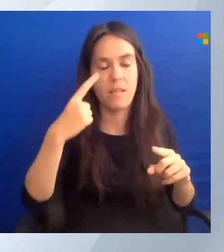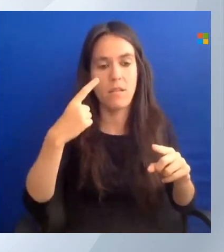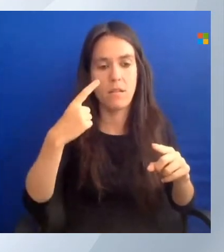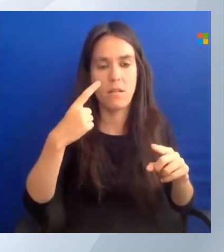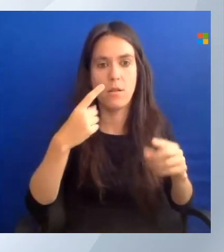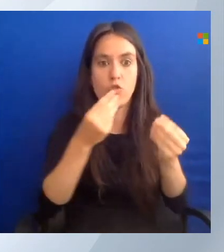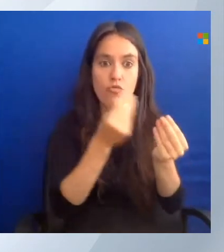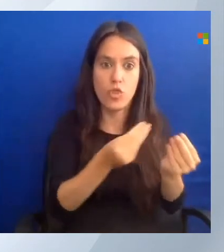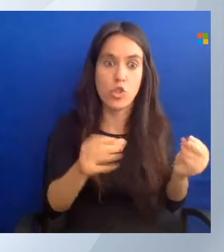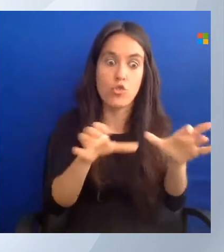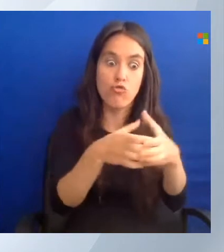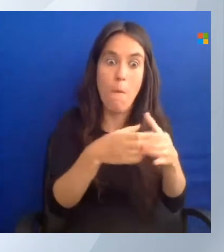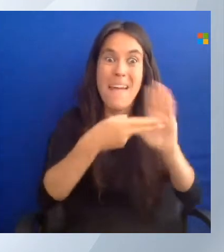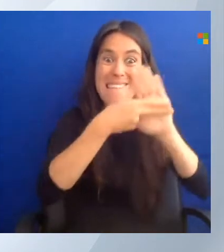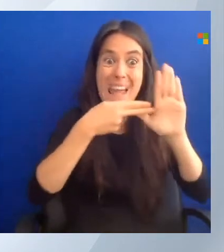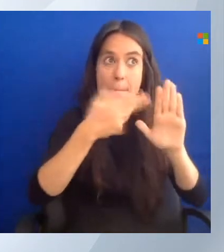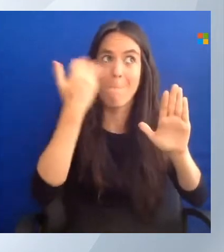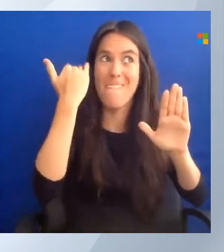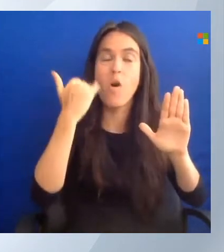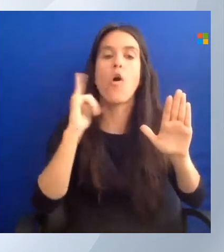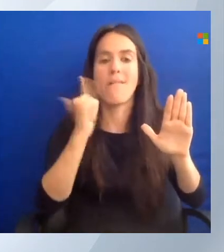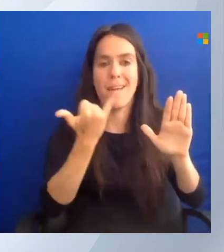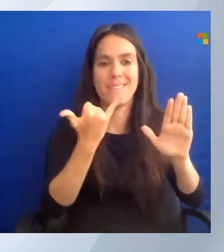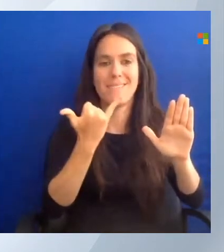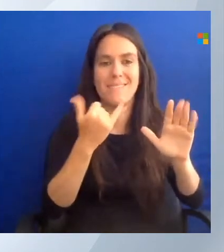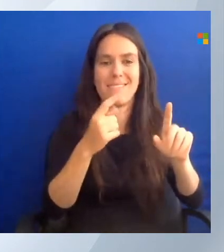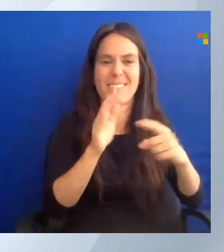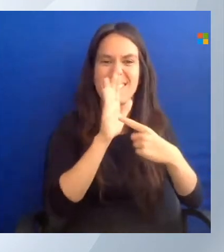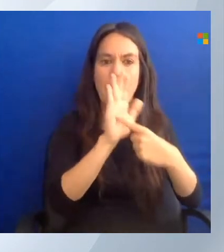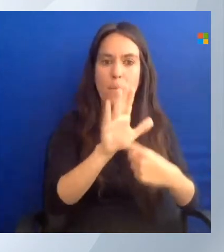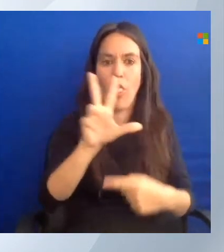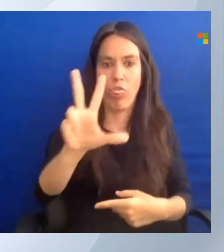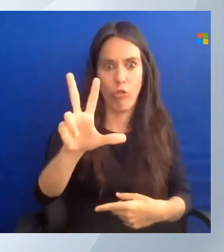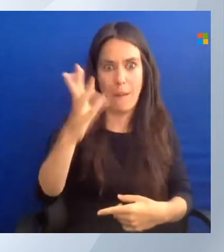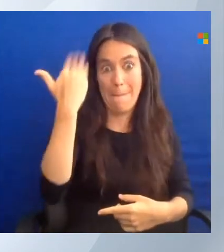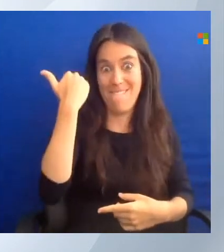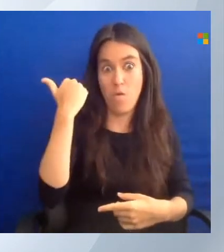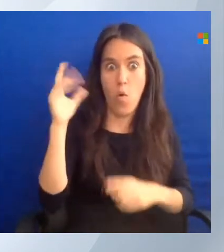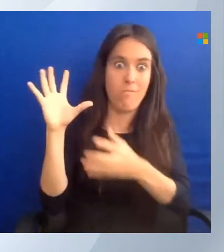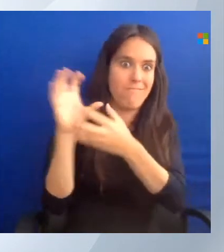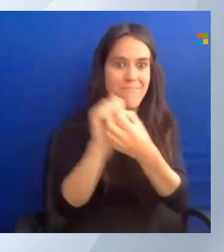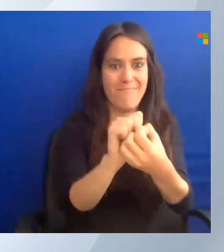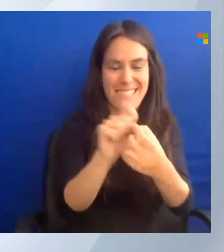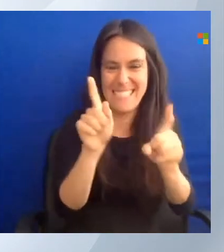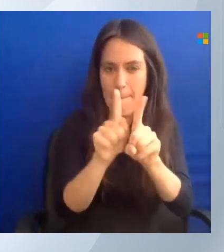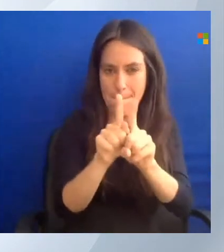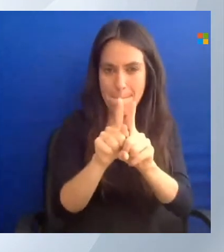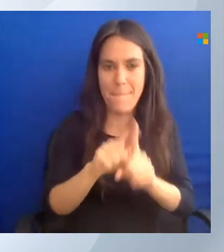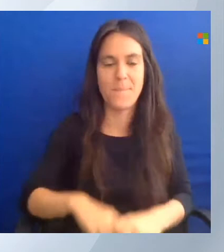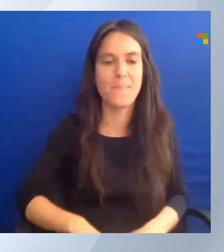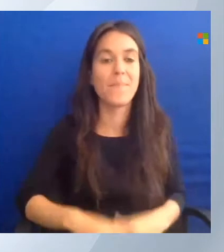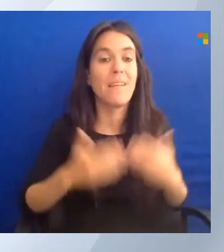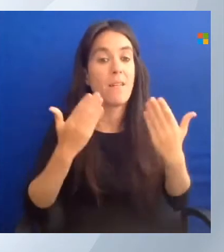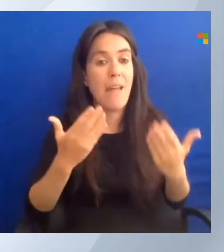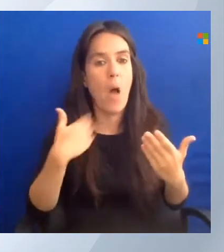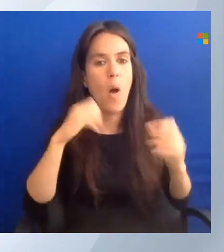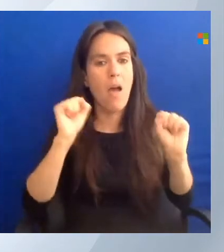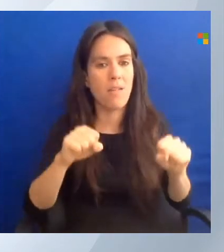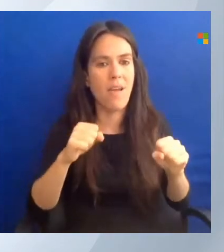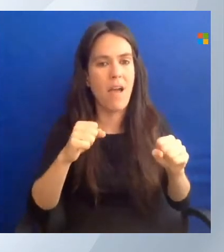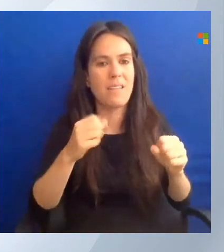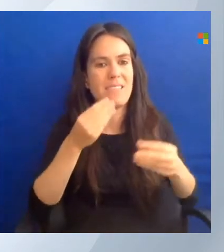use example tree, like I just used. And then I can define the template